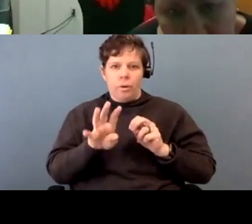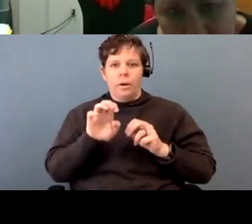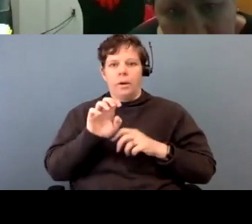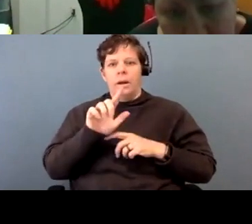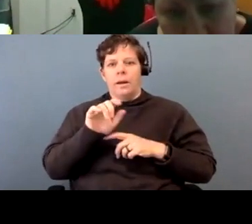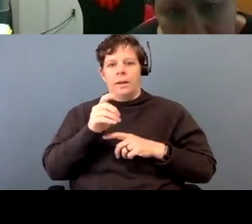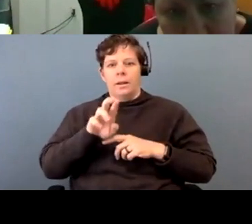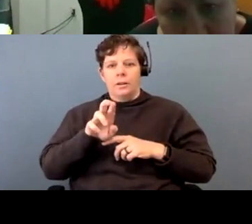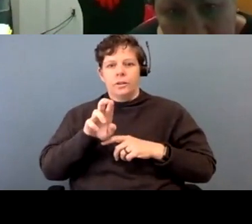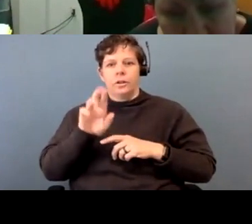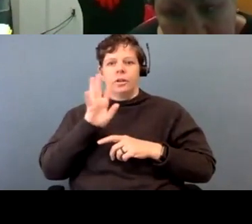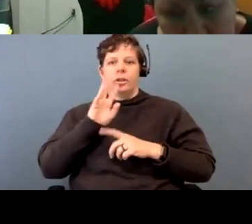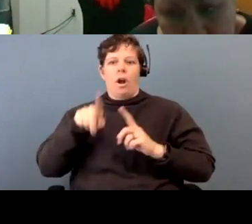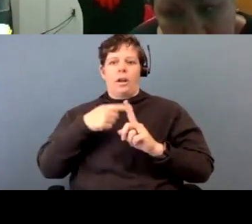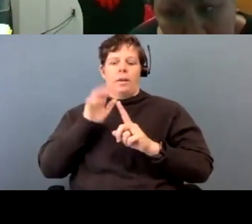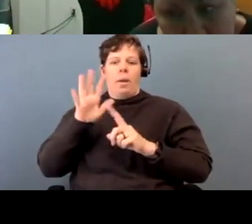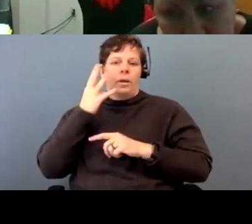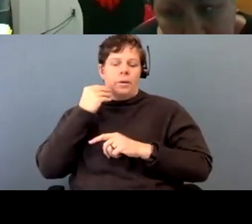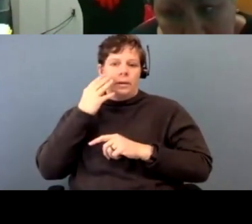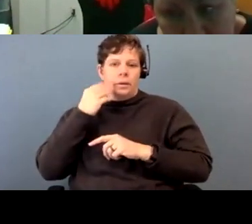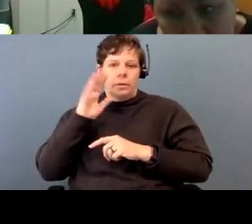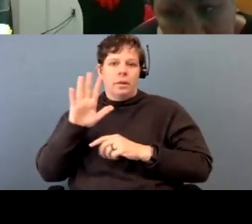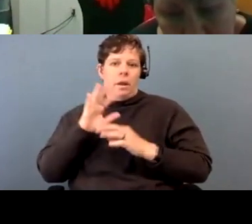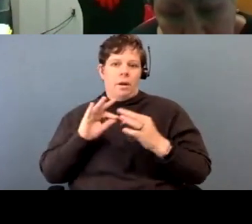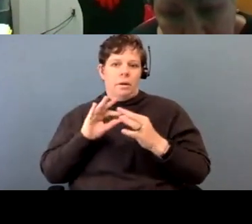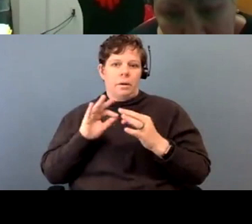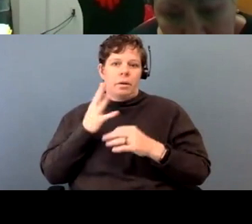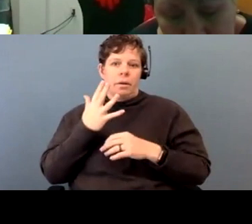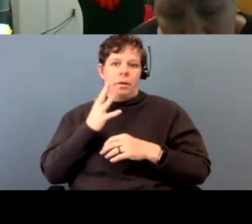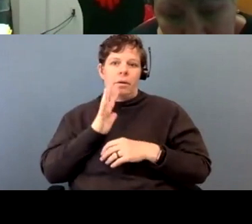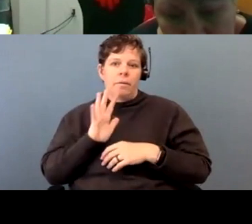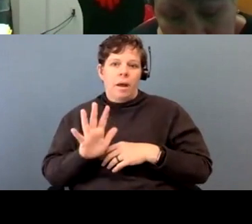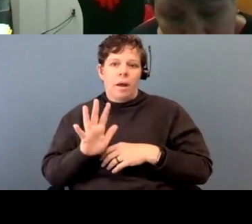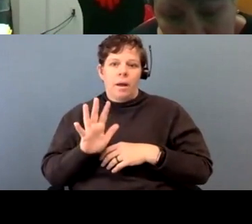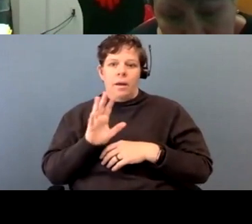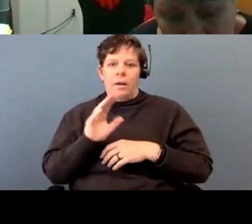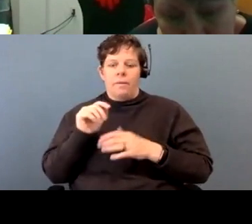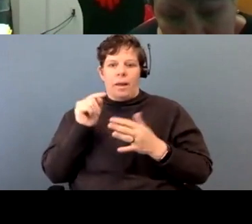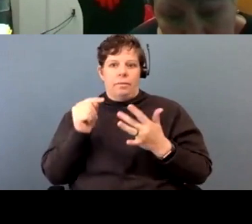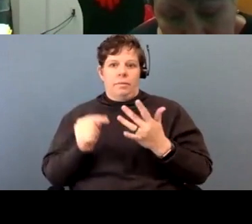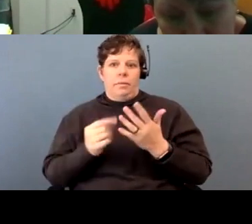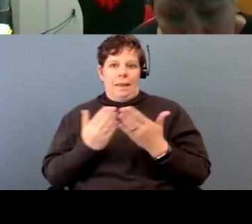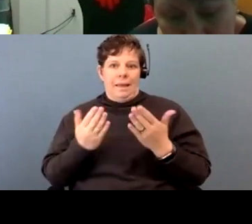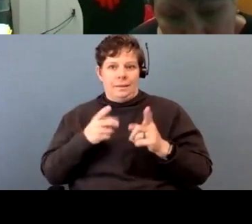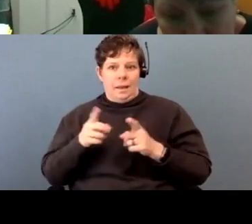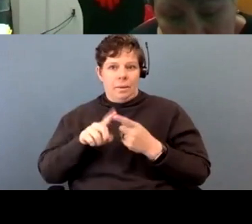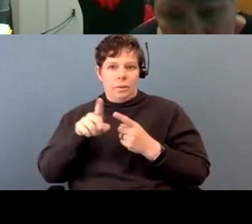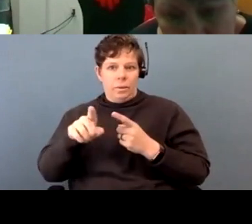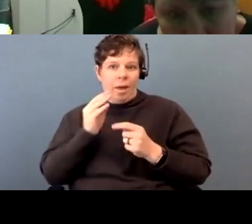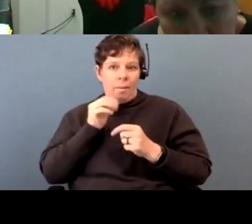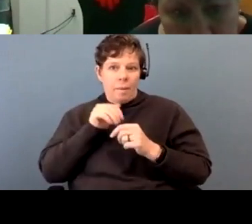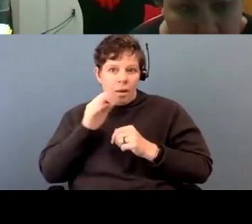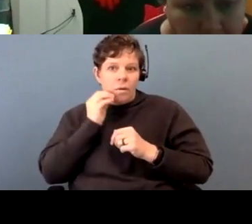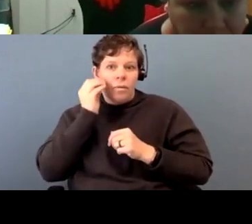when they're talking about their experience and they're saying that they're five years old and this and this happened to them, you know, it's a lot,